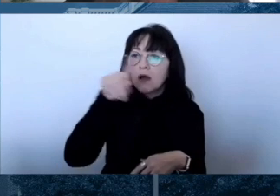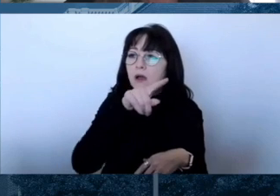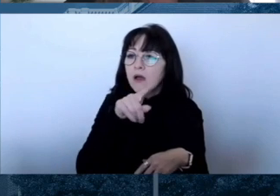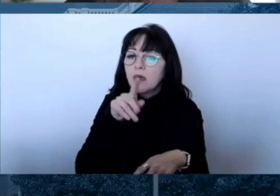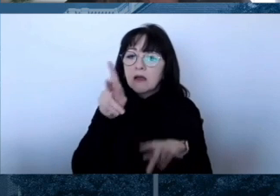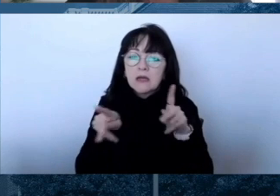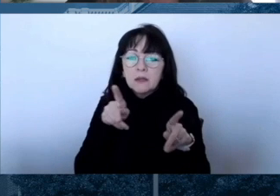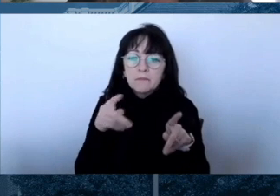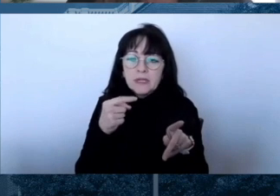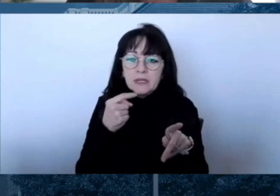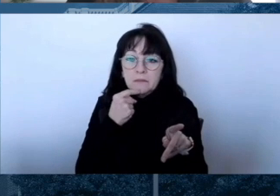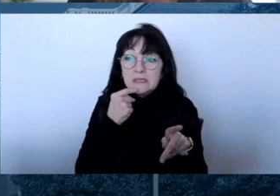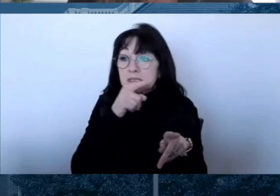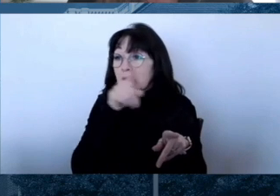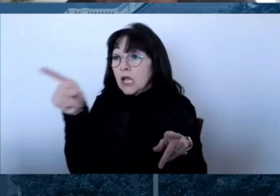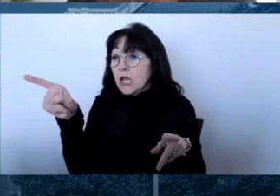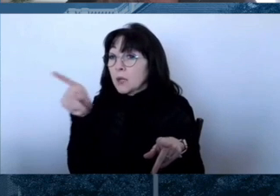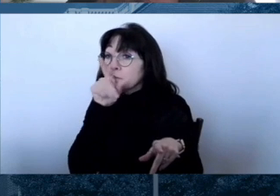not real.